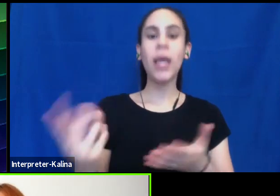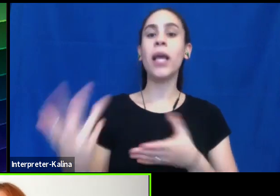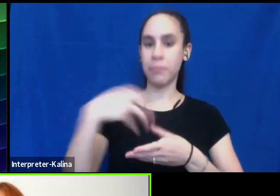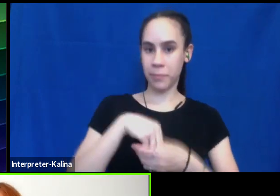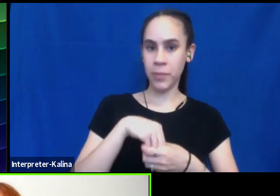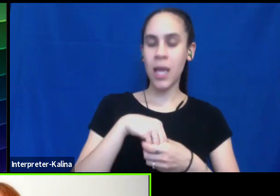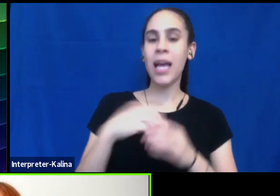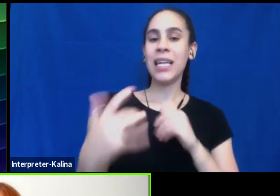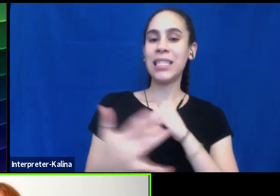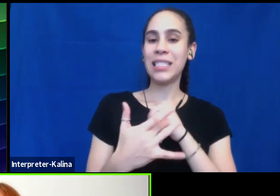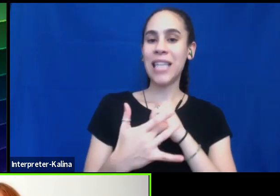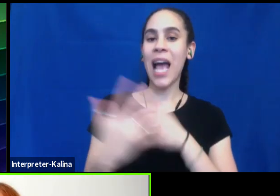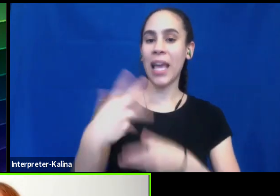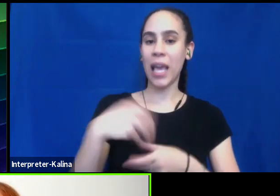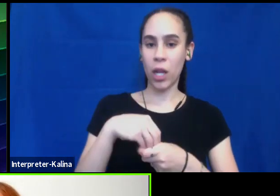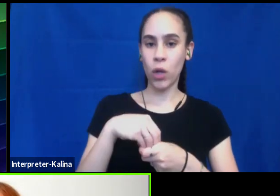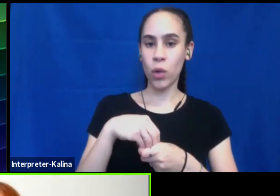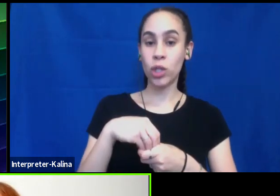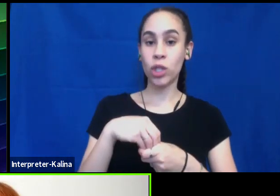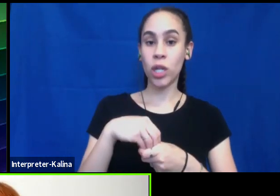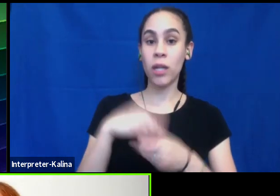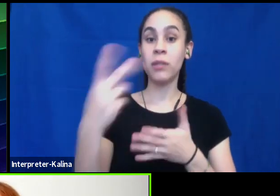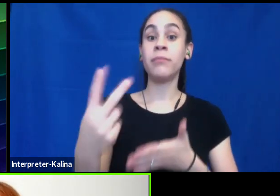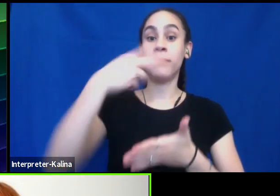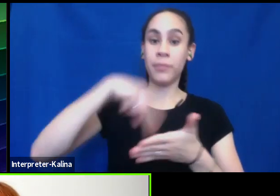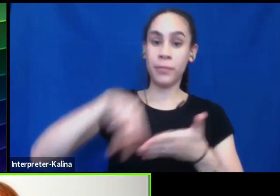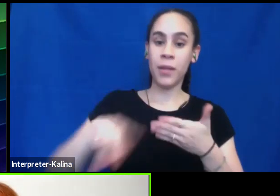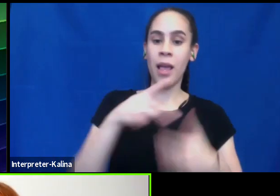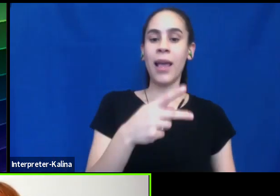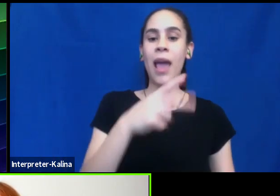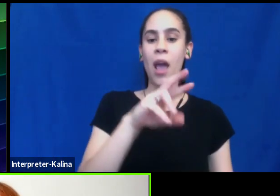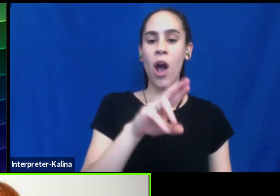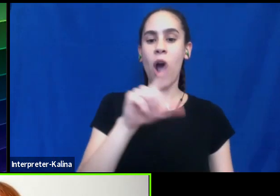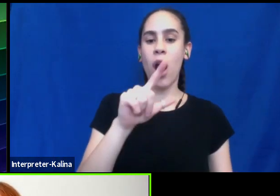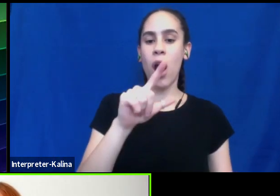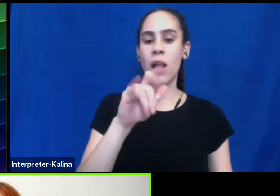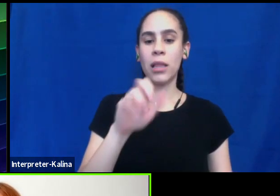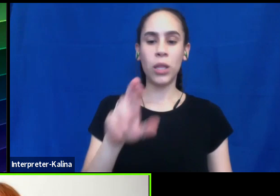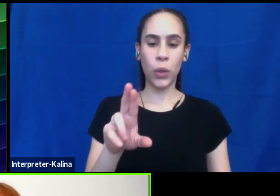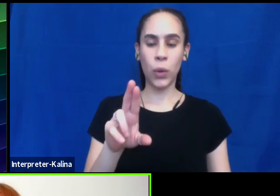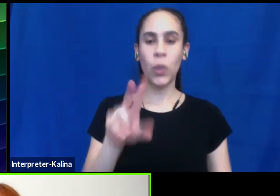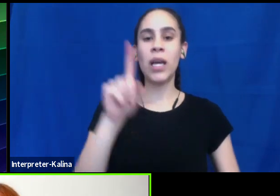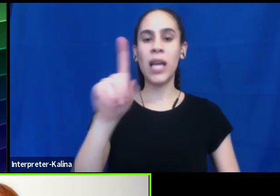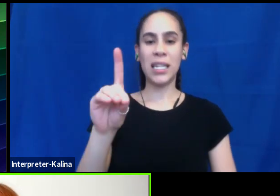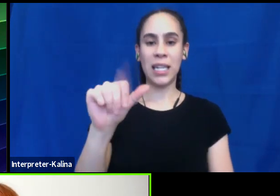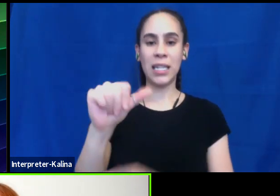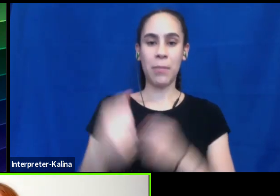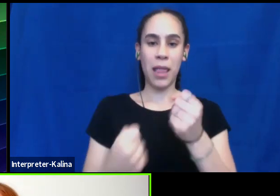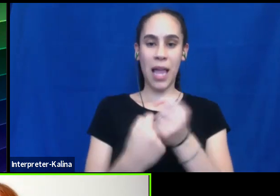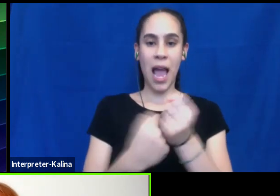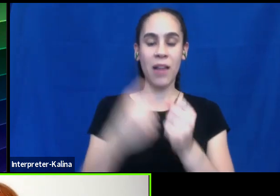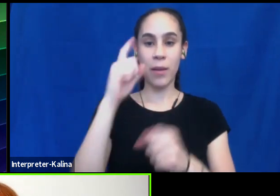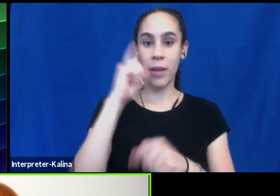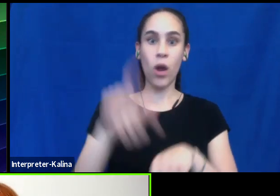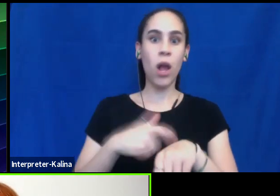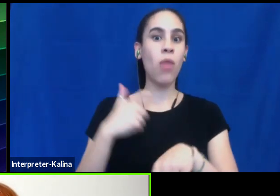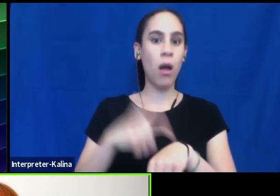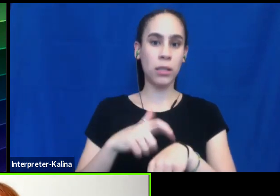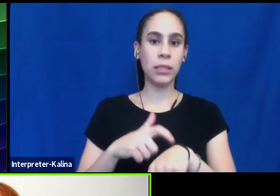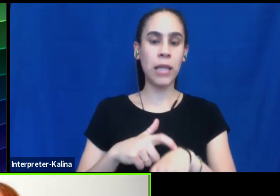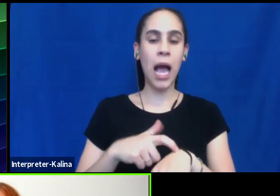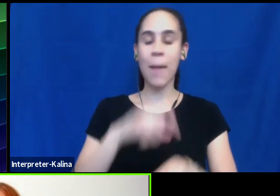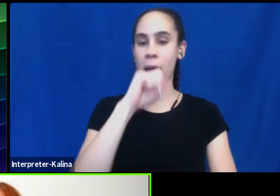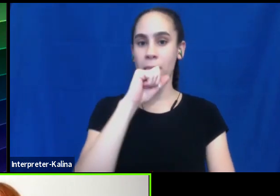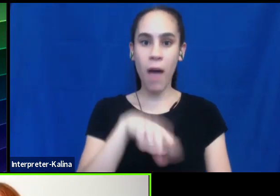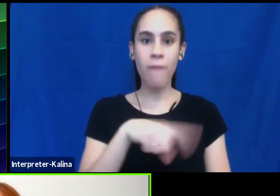The following week is, um, with KR Liu, who's amazing. She's been a disability advocate for a very long time. Uh, love